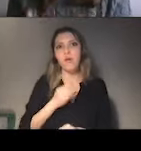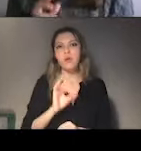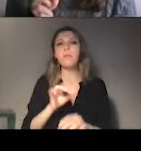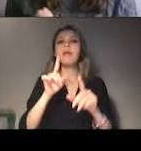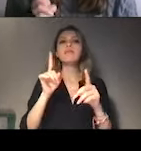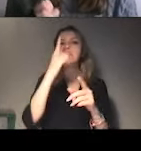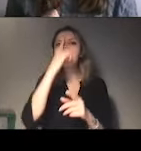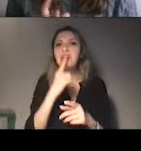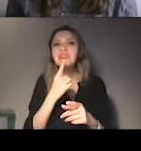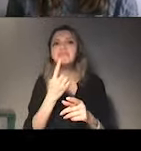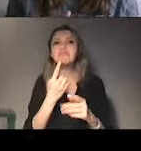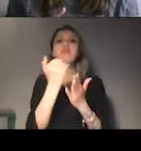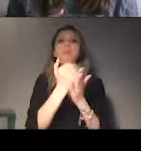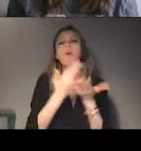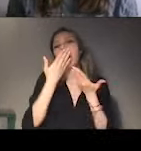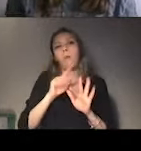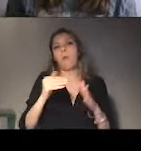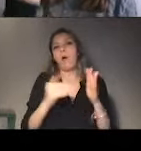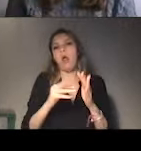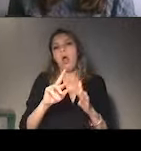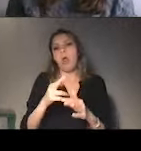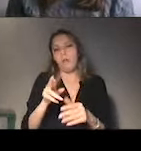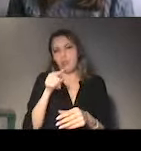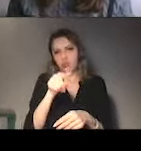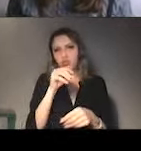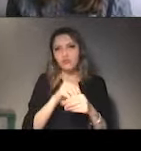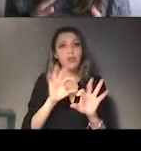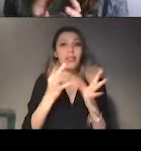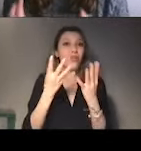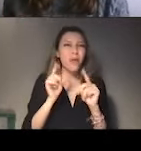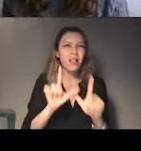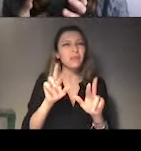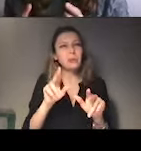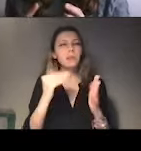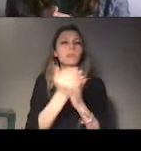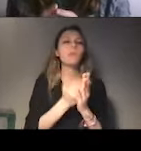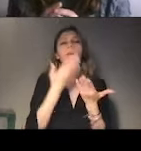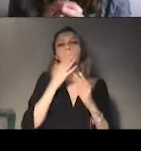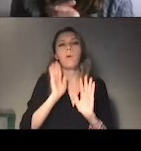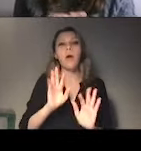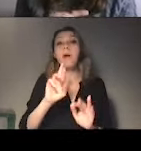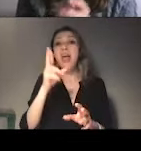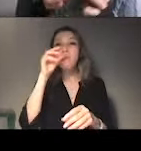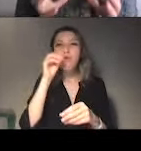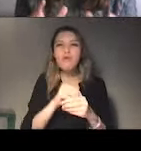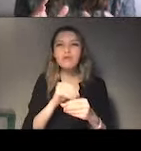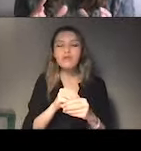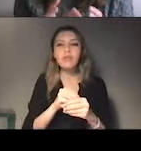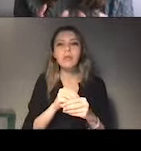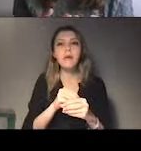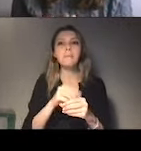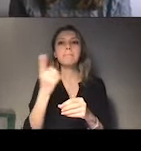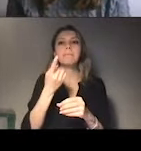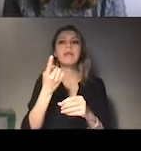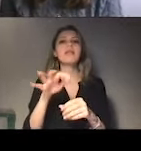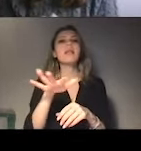but just a few suggestions on how you could structure your report. So this is very practical, let's say, part of the